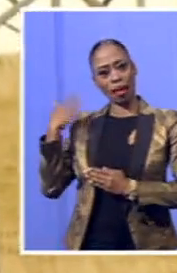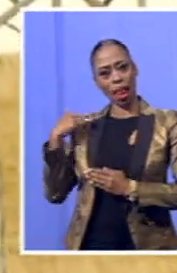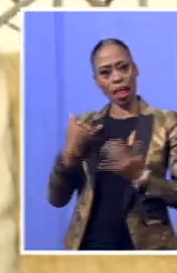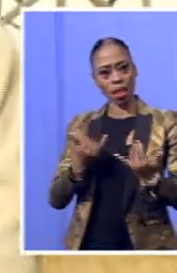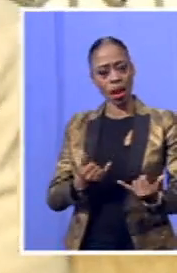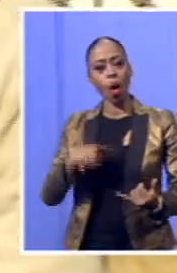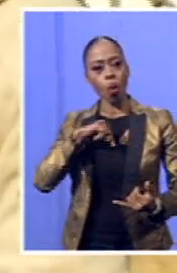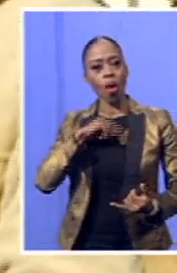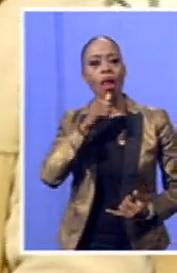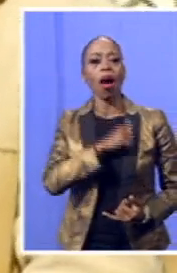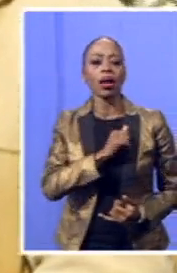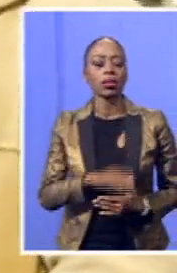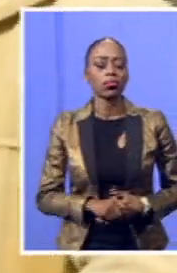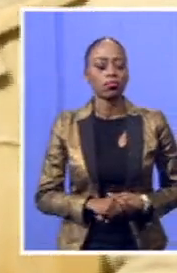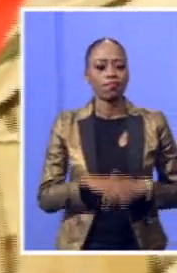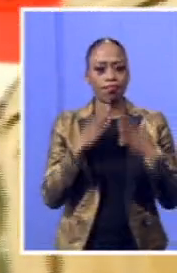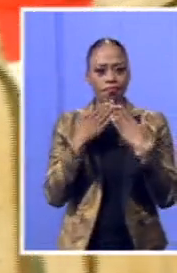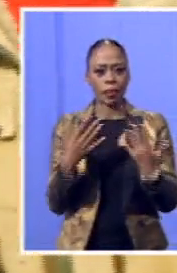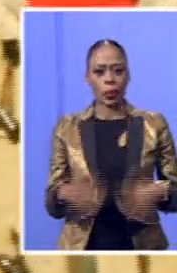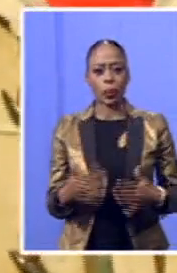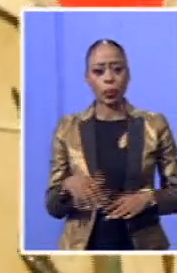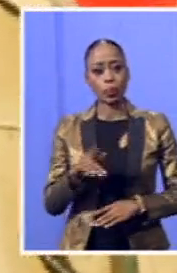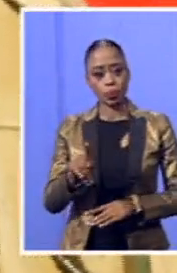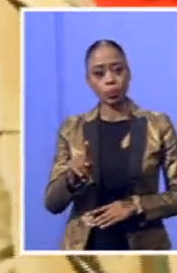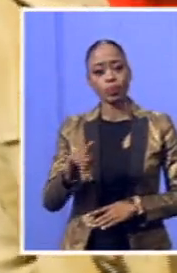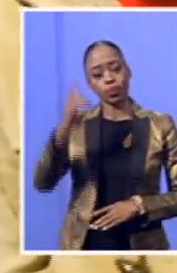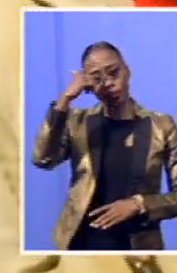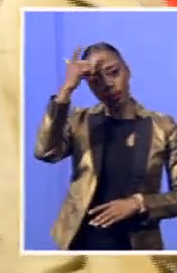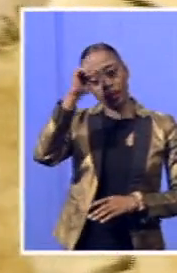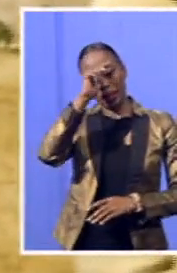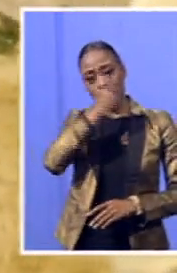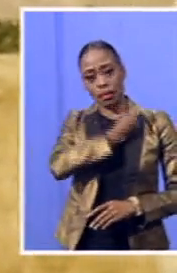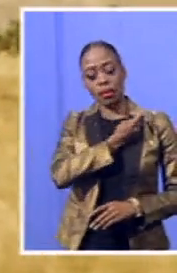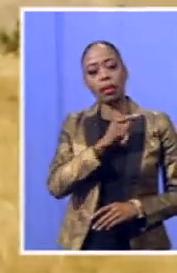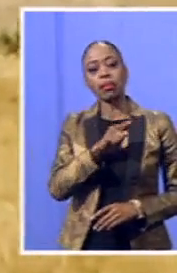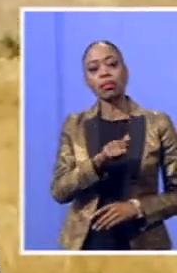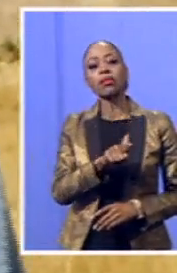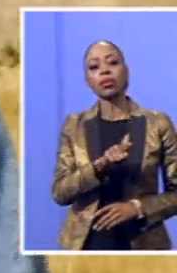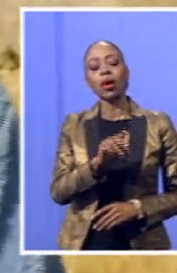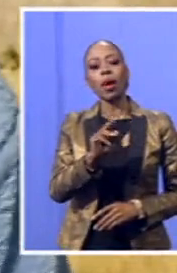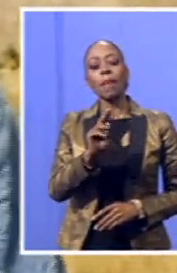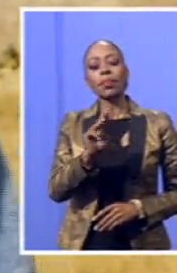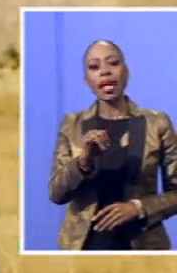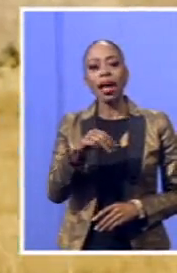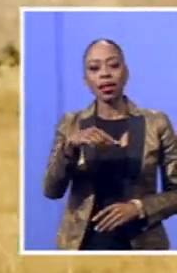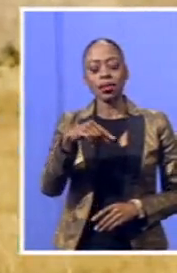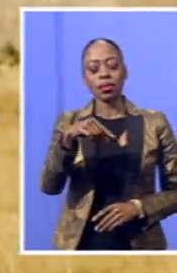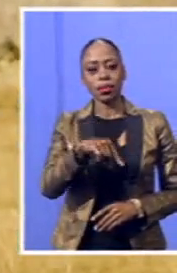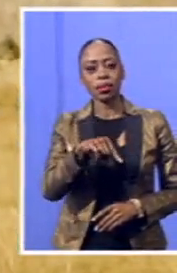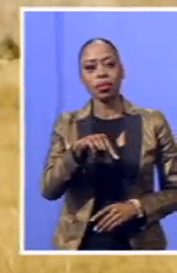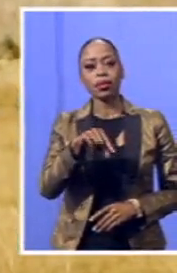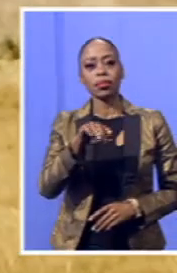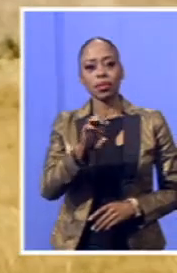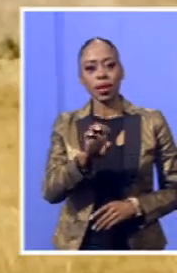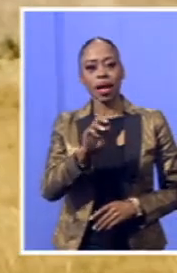that they were here before. Thank you very much. That is Prince Pico Lomzintiqaka of Mkakezueni. Remember, these